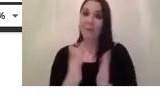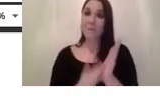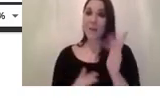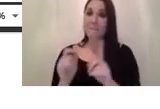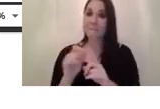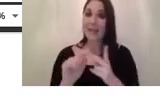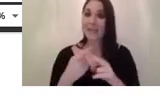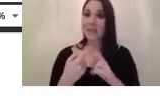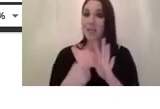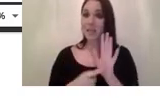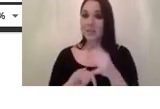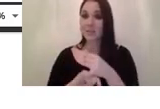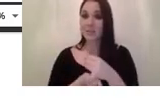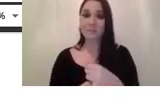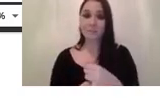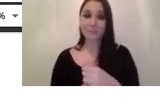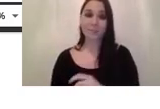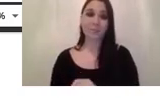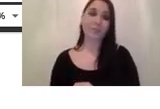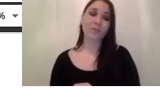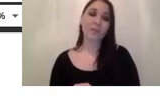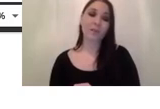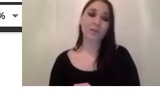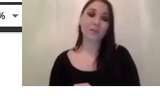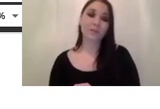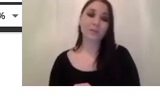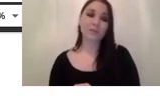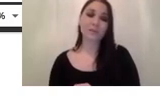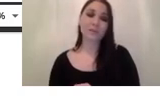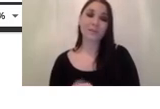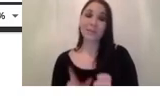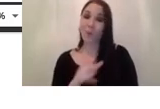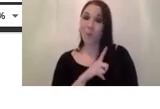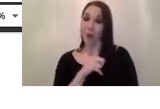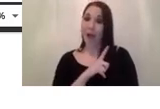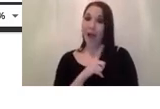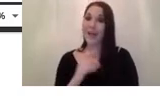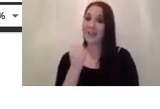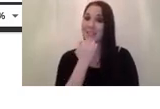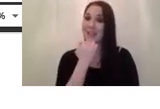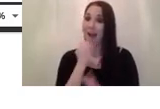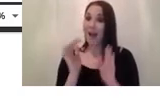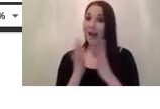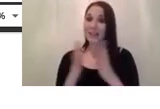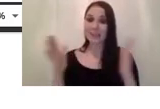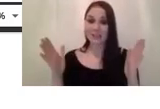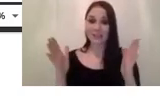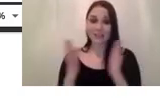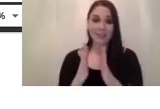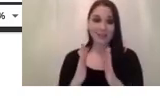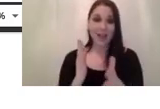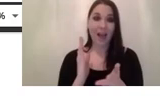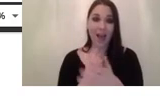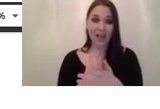why if the if the size of the lens for instance actually